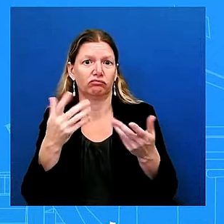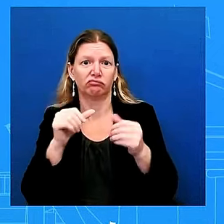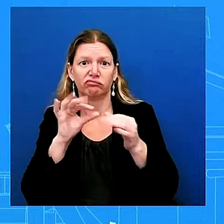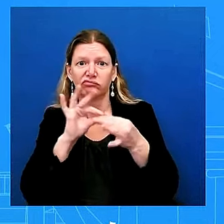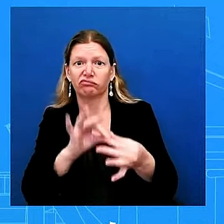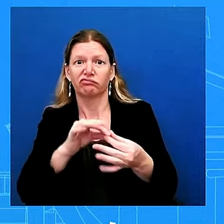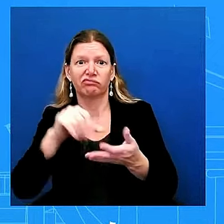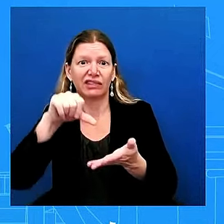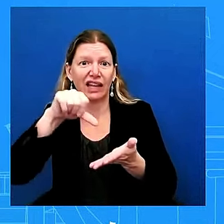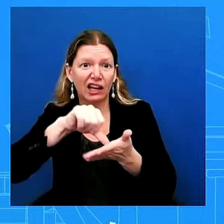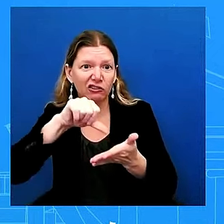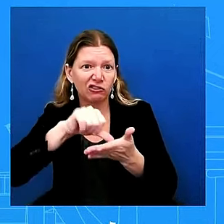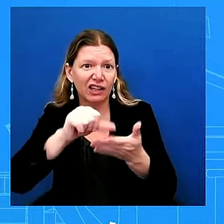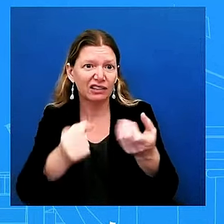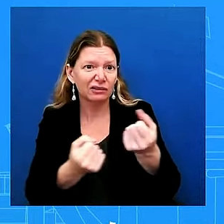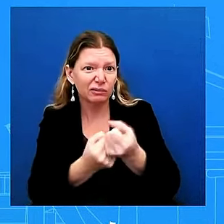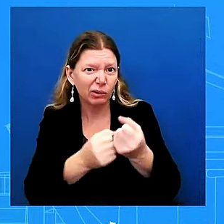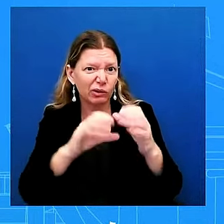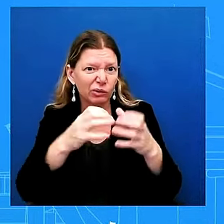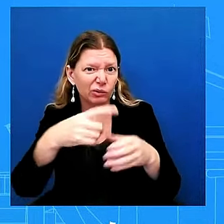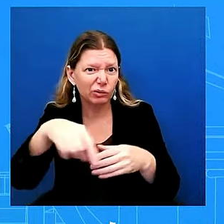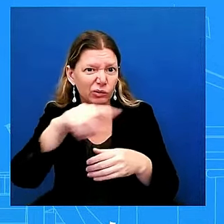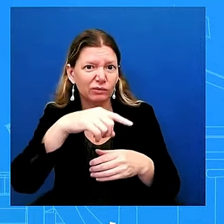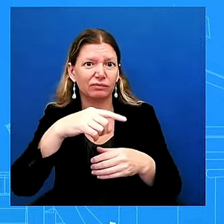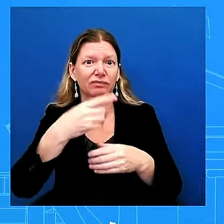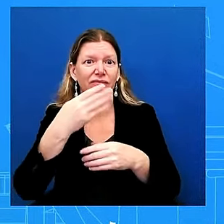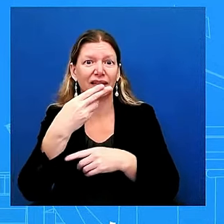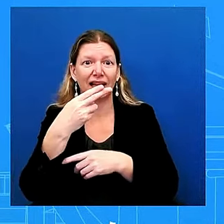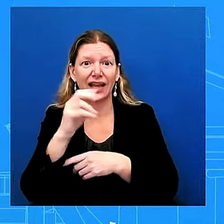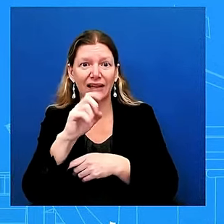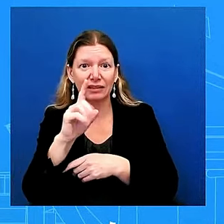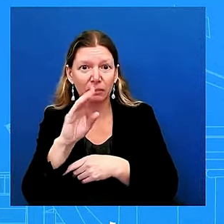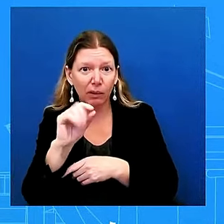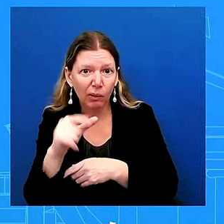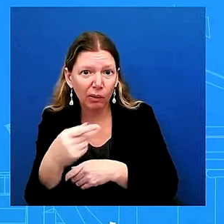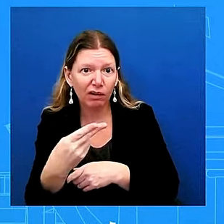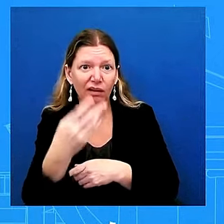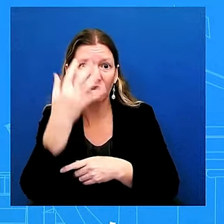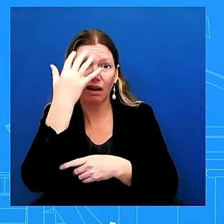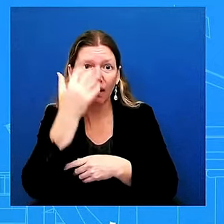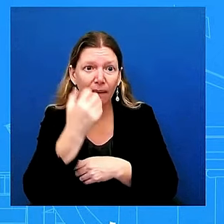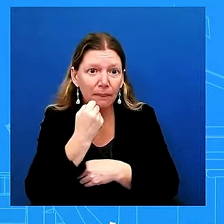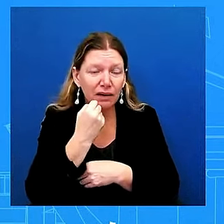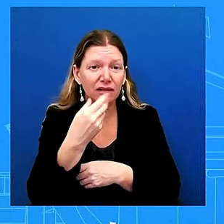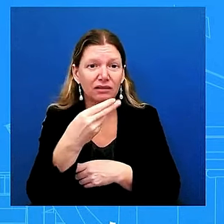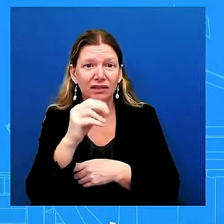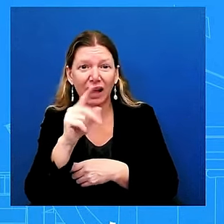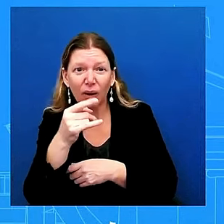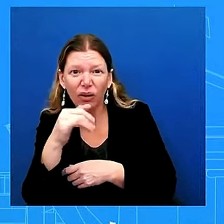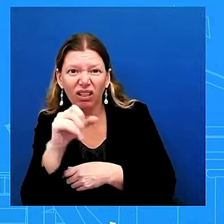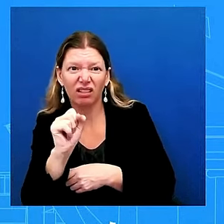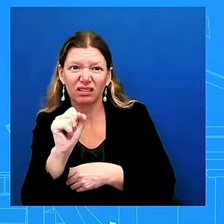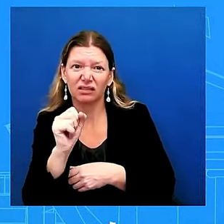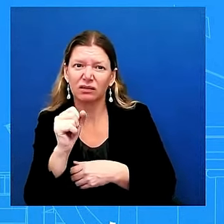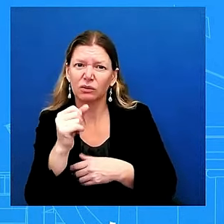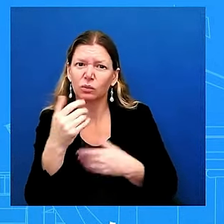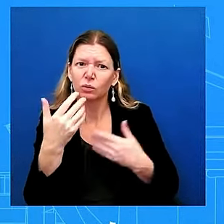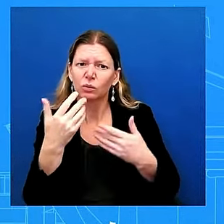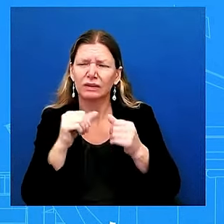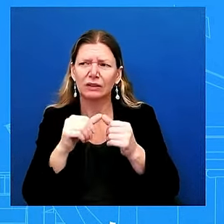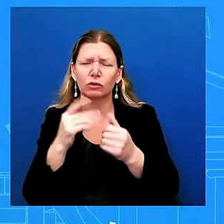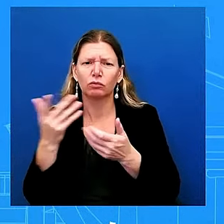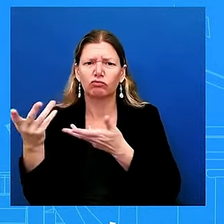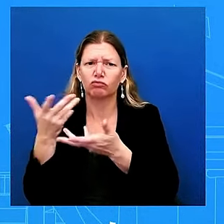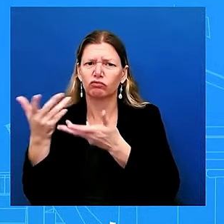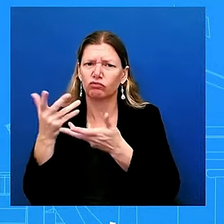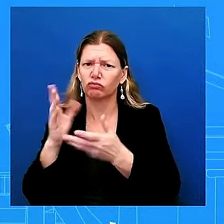will continue to have those direct conversations with them but idf israel government can certainly speak to that and also